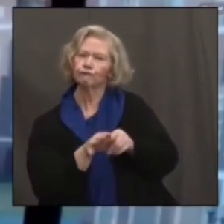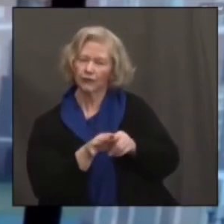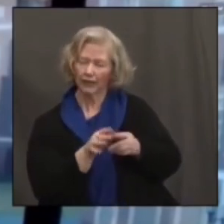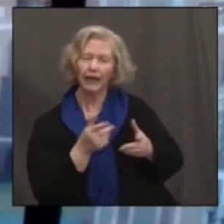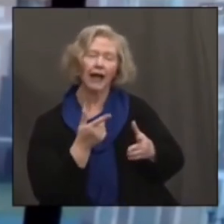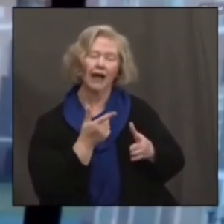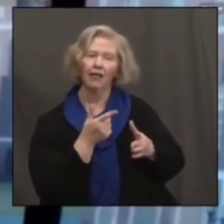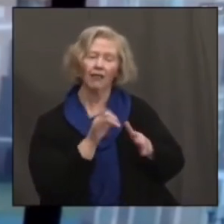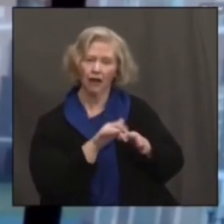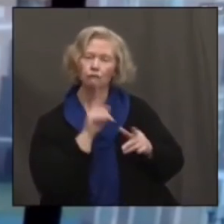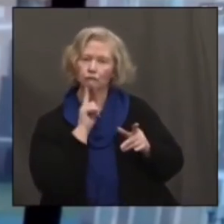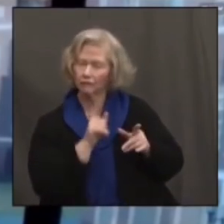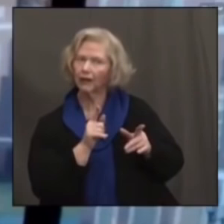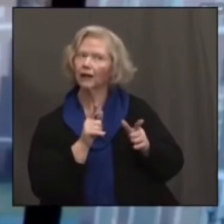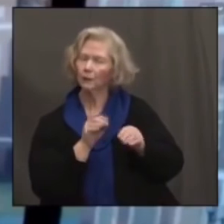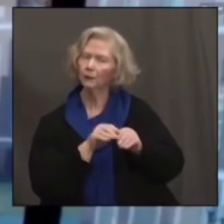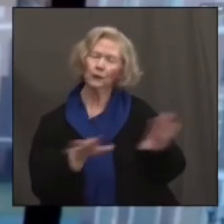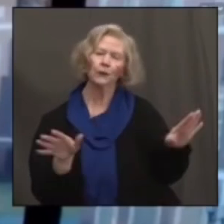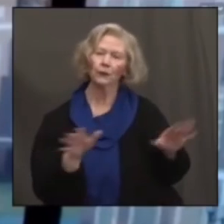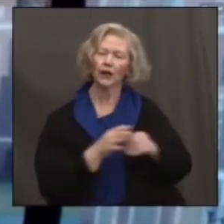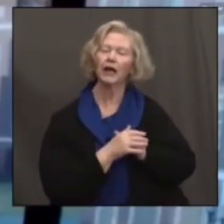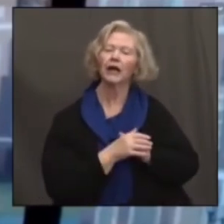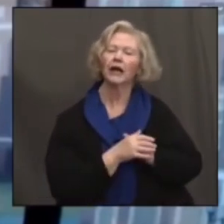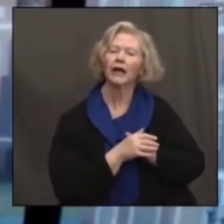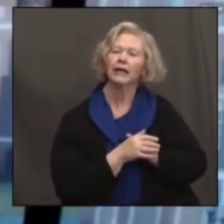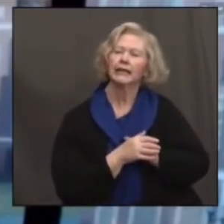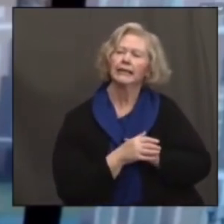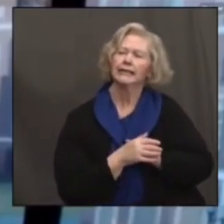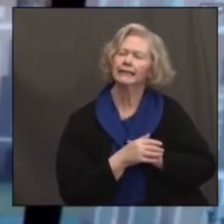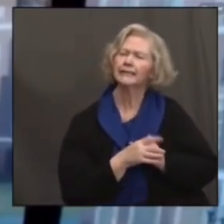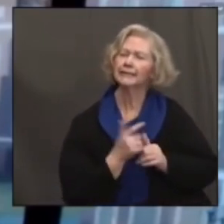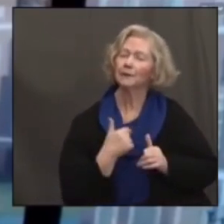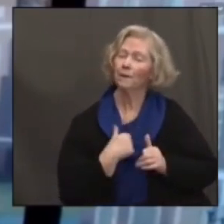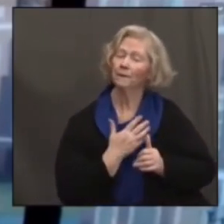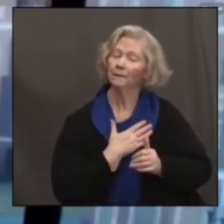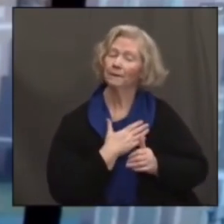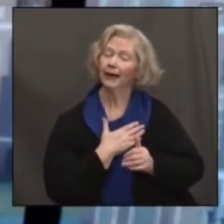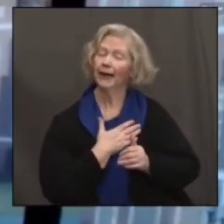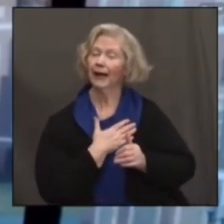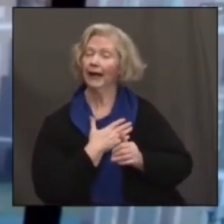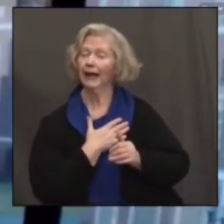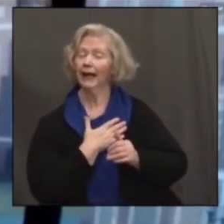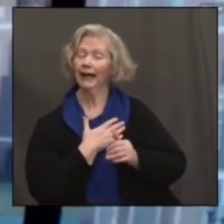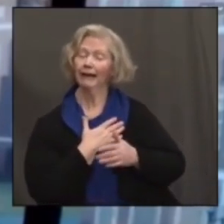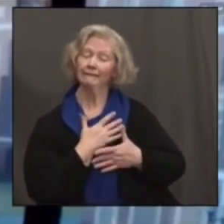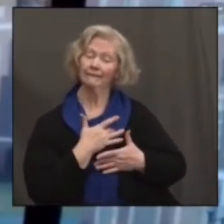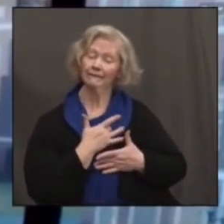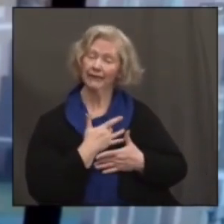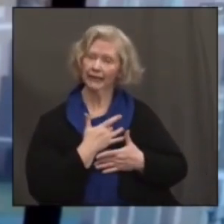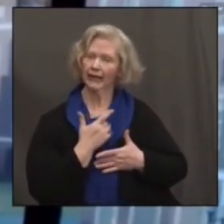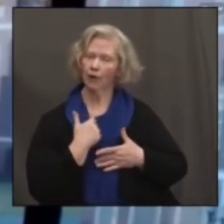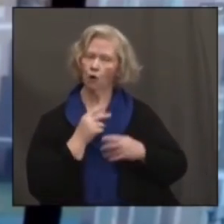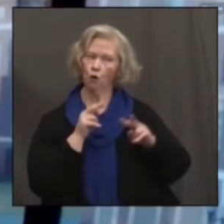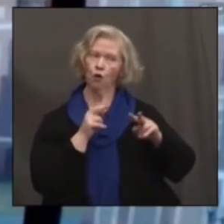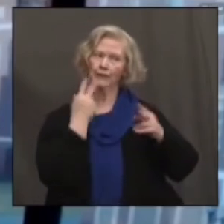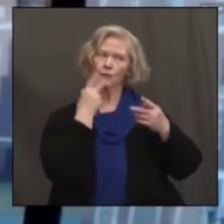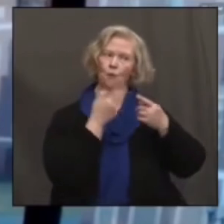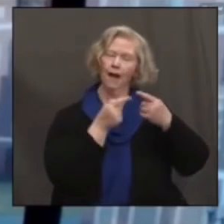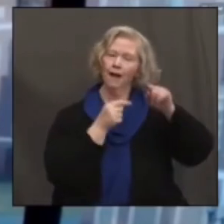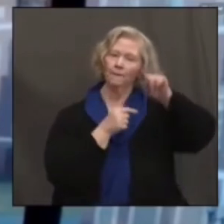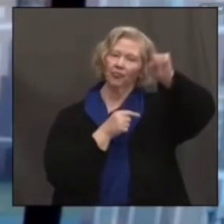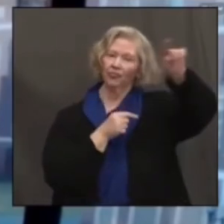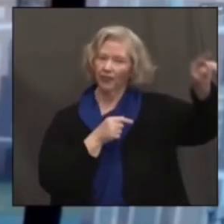course, you know, my personal viewpoints are tempered by those experiences.